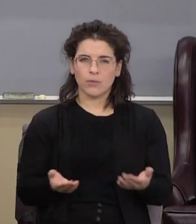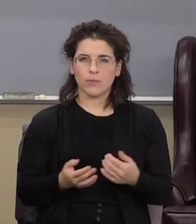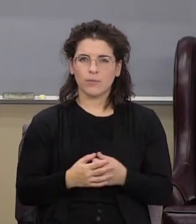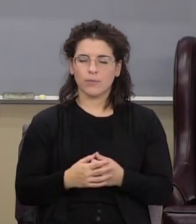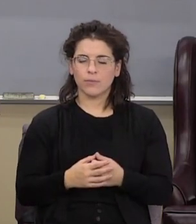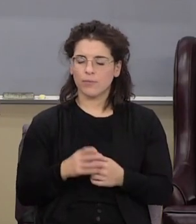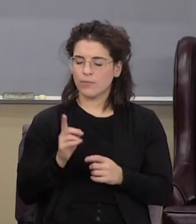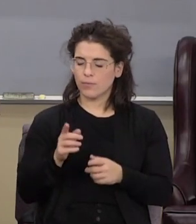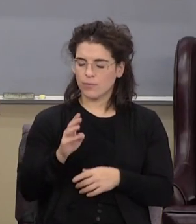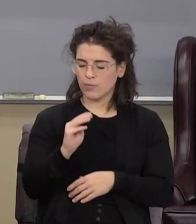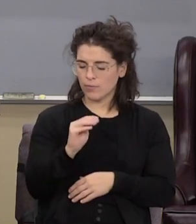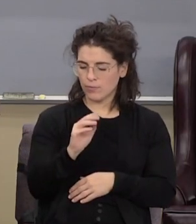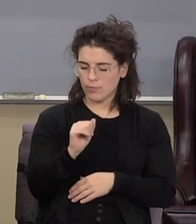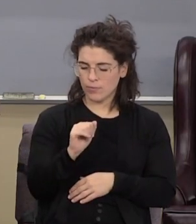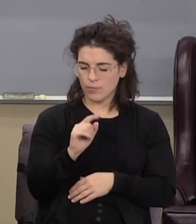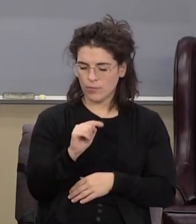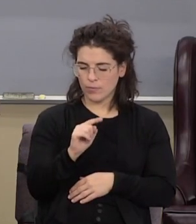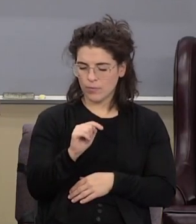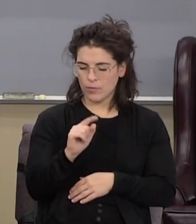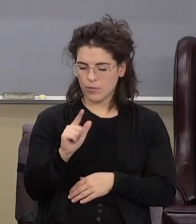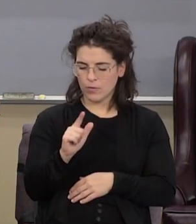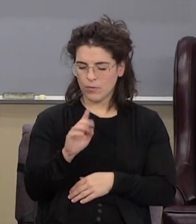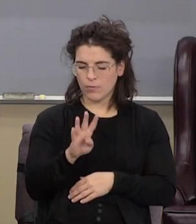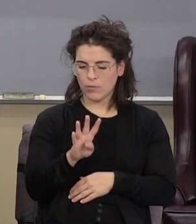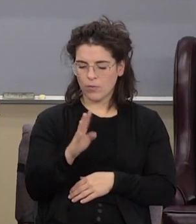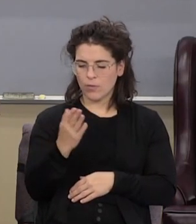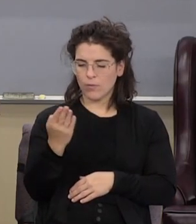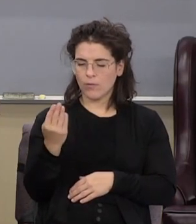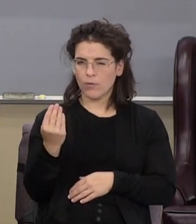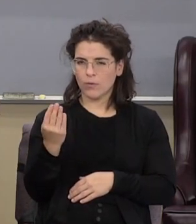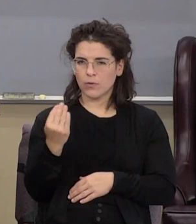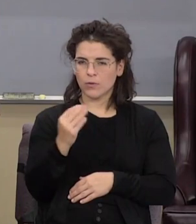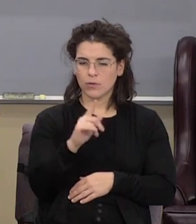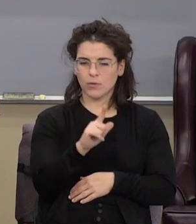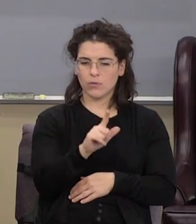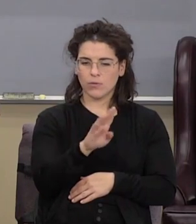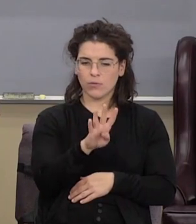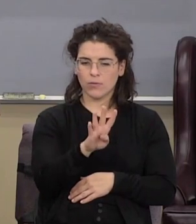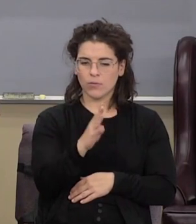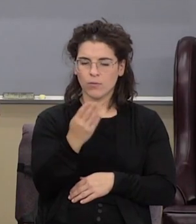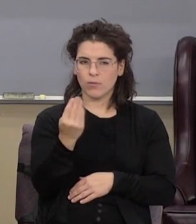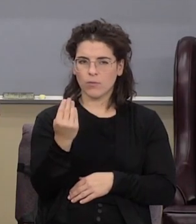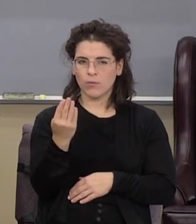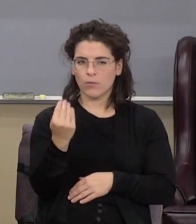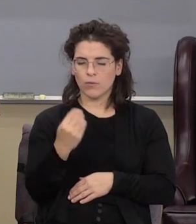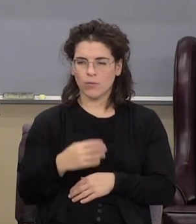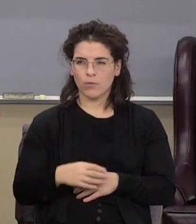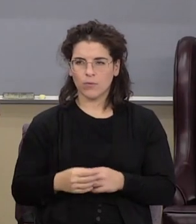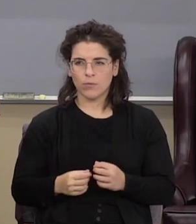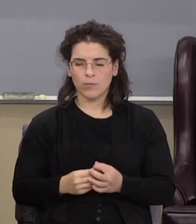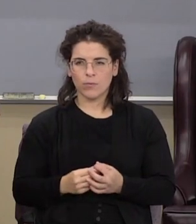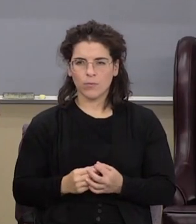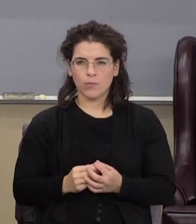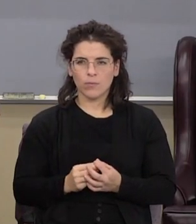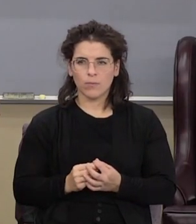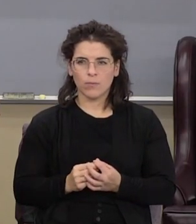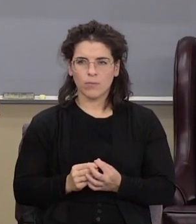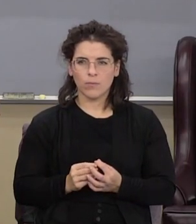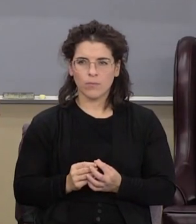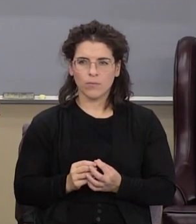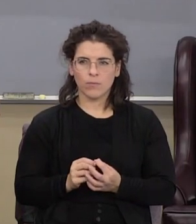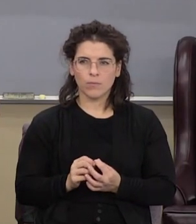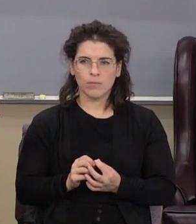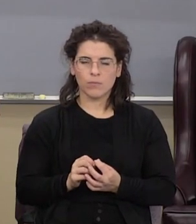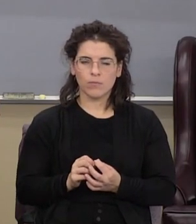look at Matthew 24 verse 14 now this is important to understand this one also Matthew 24